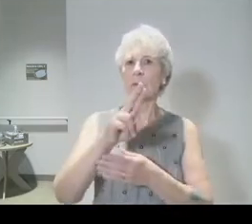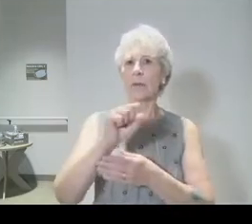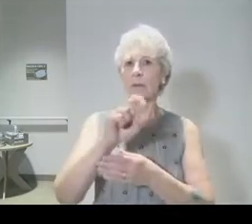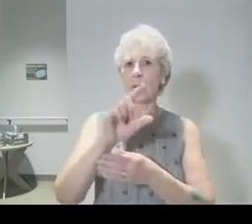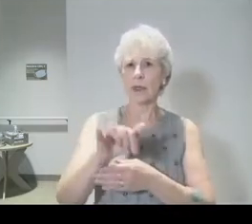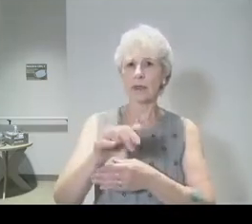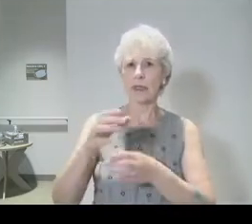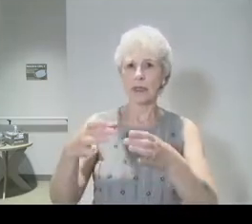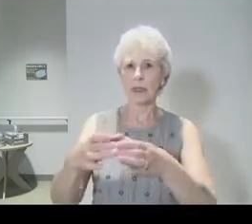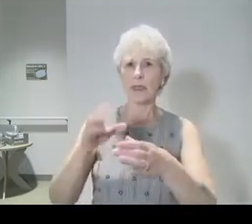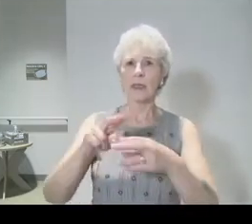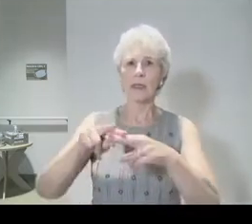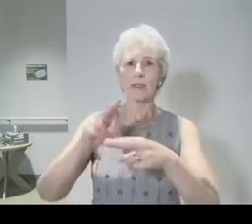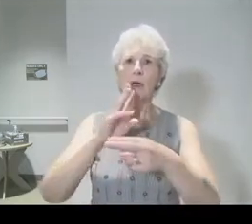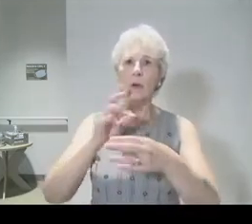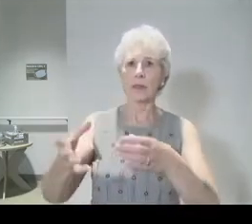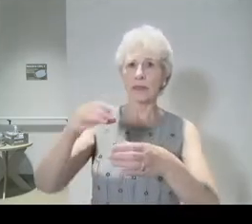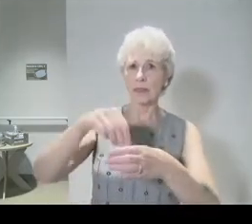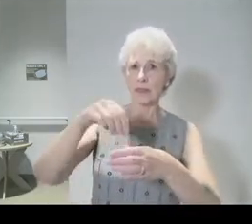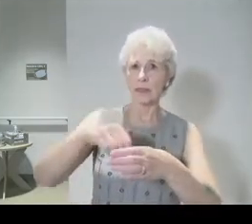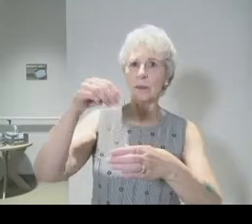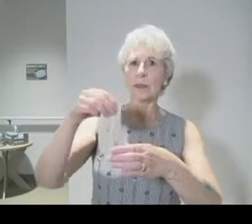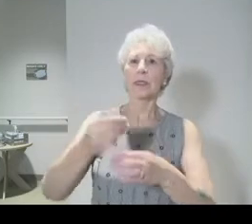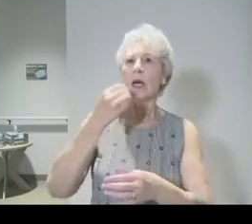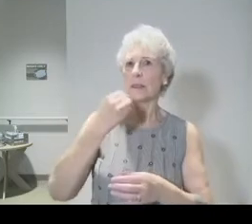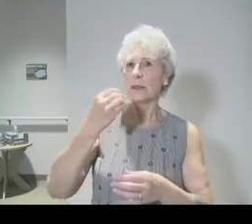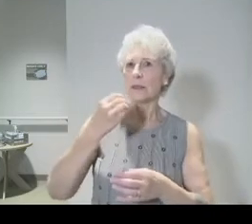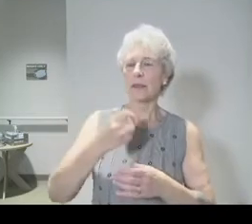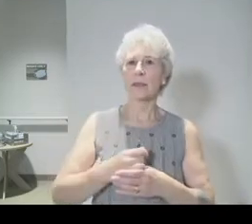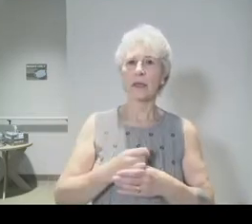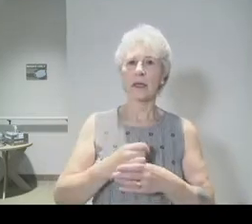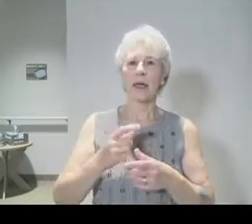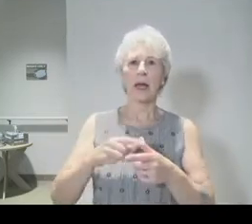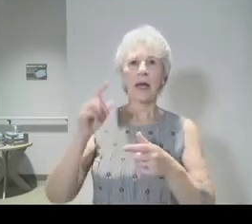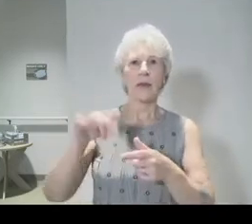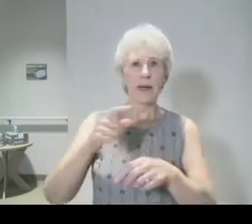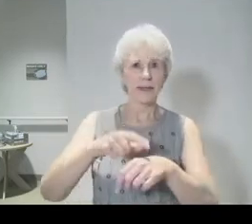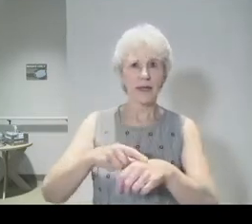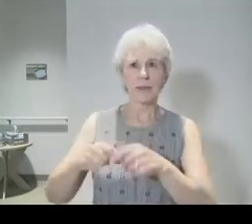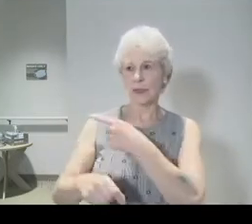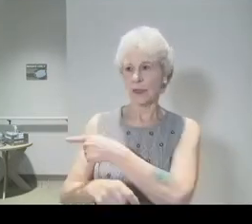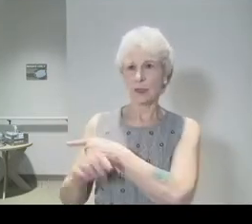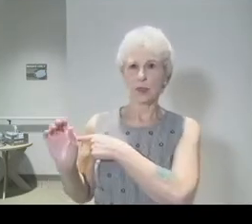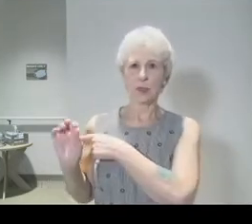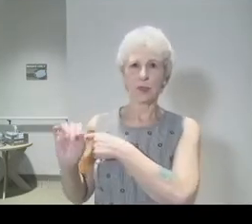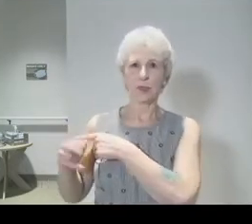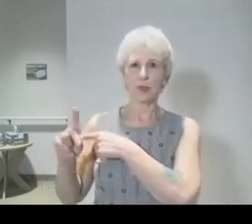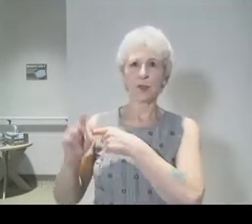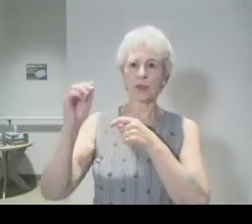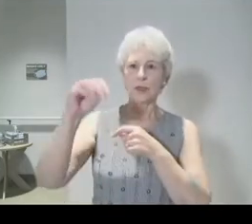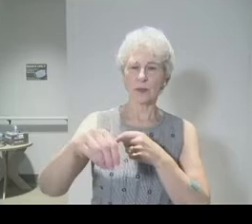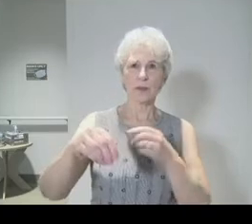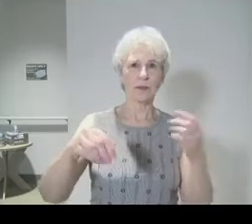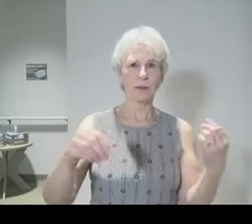salt water and eat it. And it was at this point when Judas was dipping in with Jesus that Jesus said, What you do,